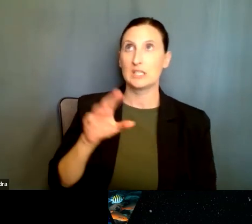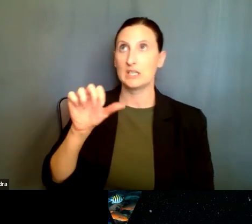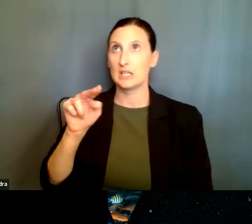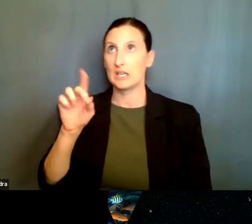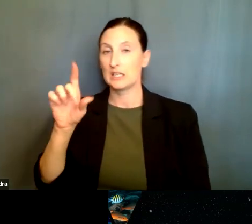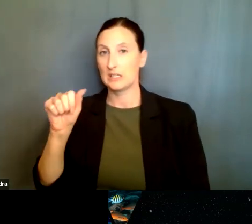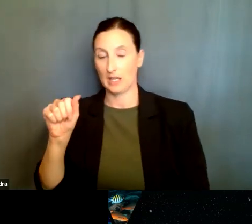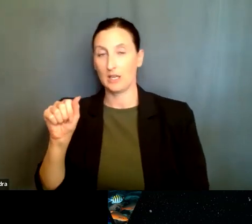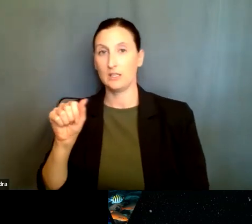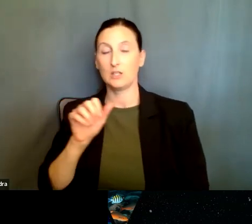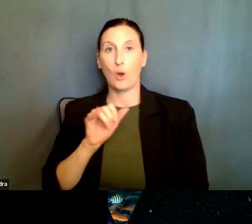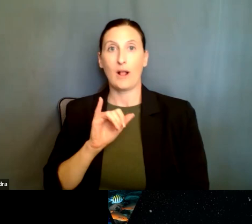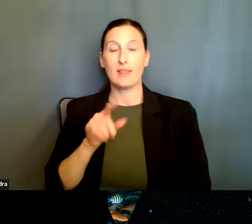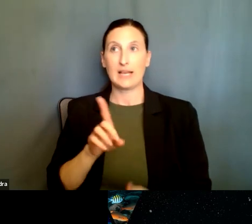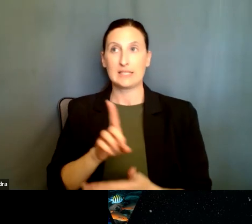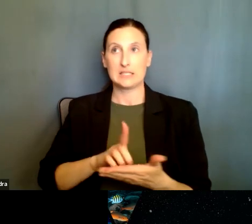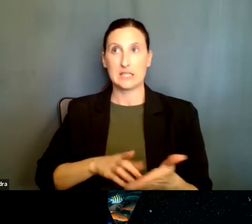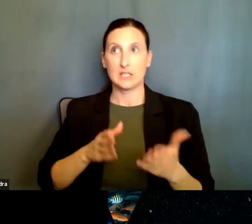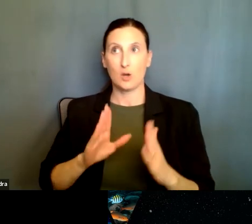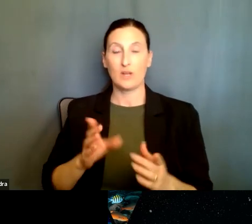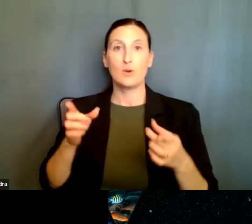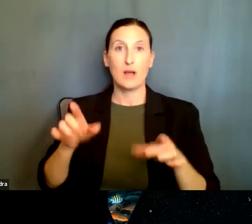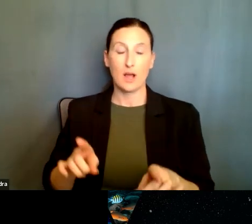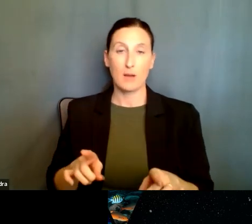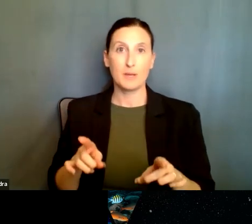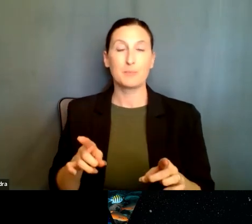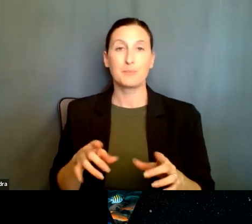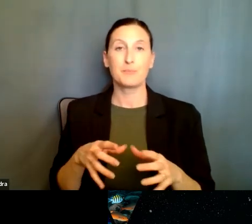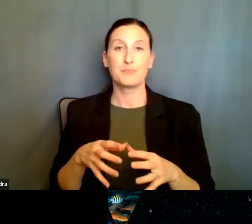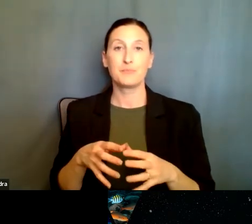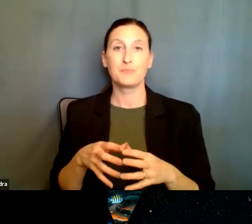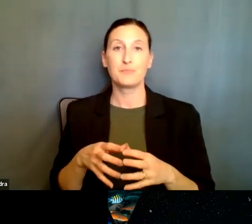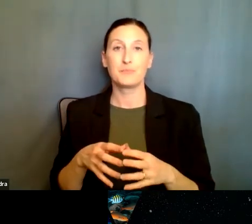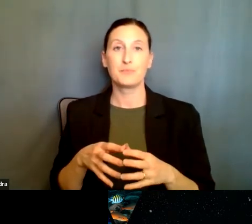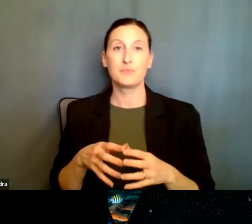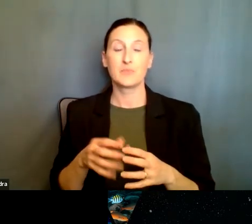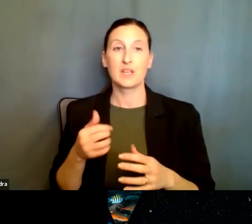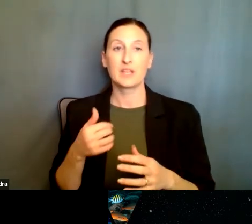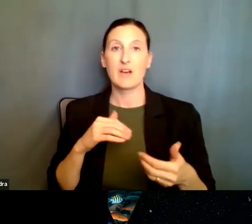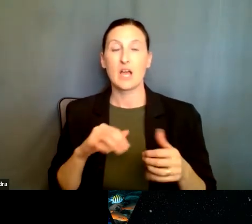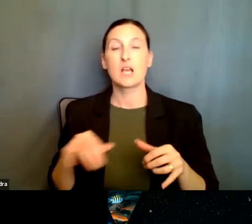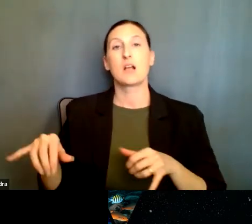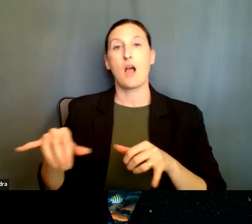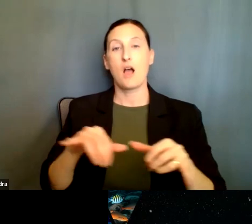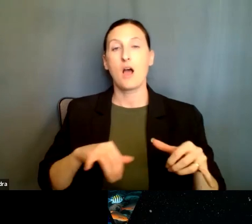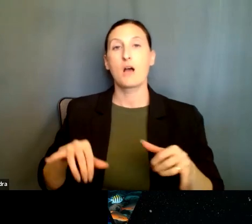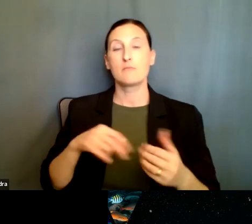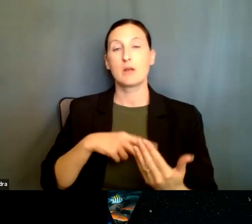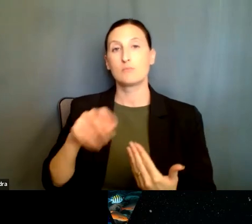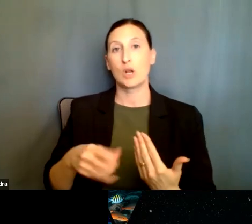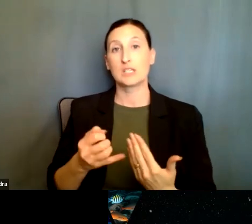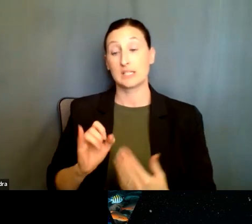designed to, to, to, uh, to, take place was there is a common project and there is a PI in the U.S.